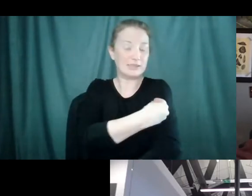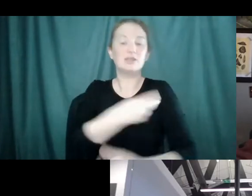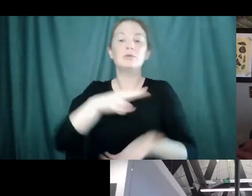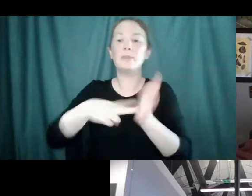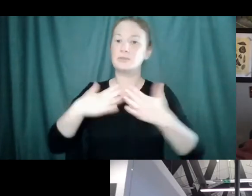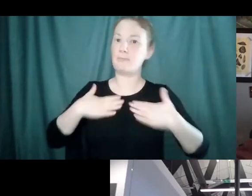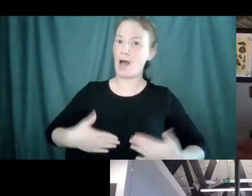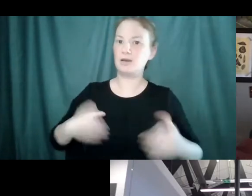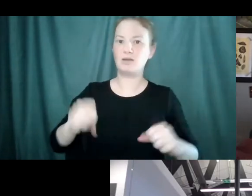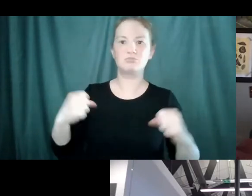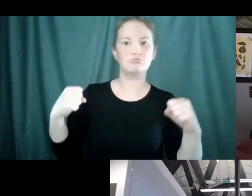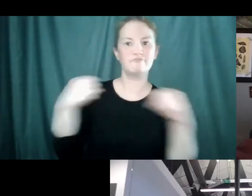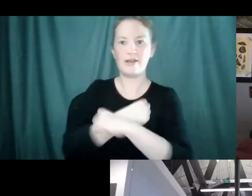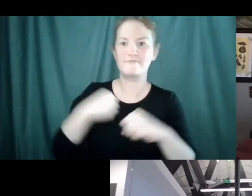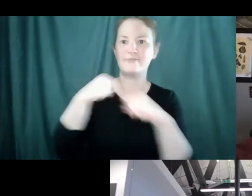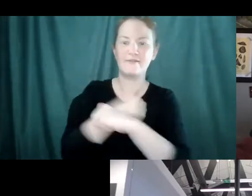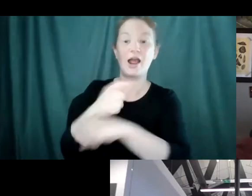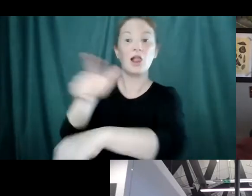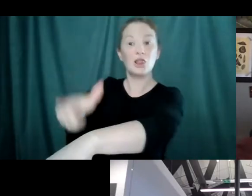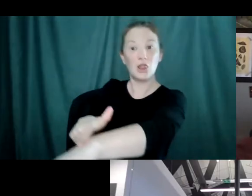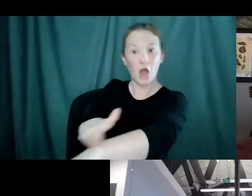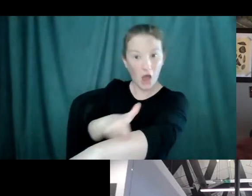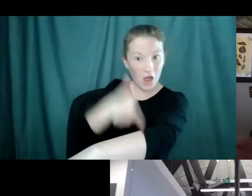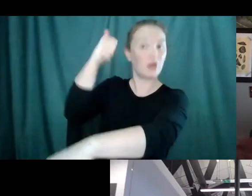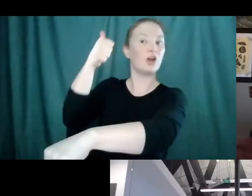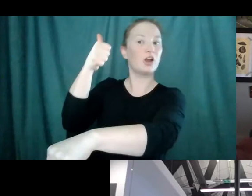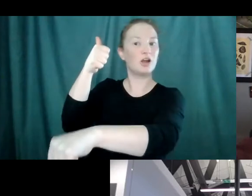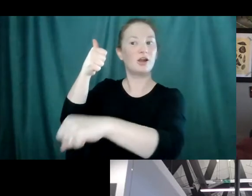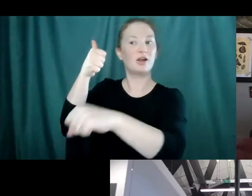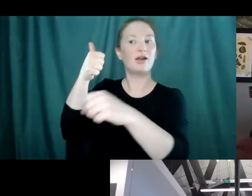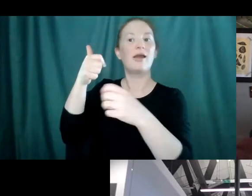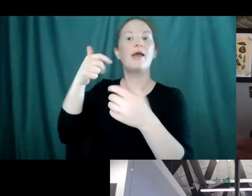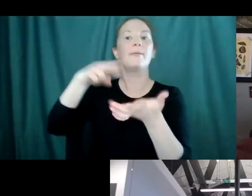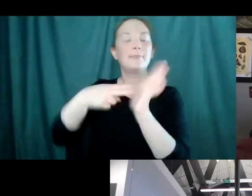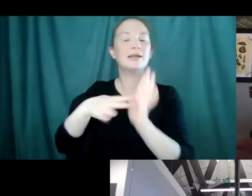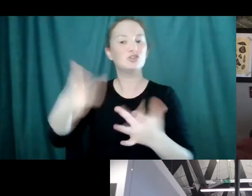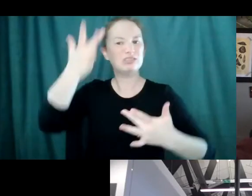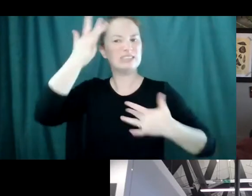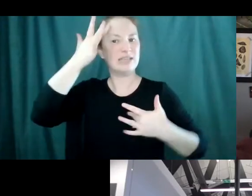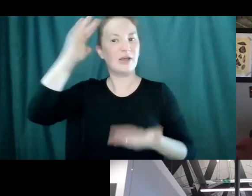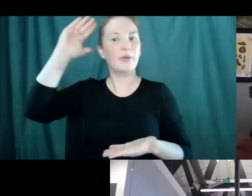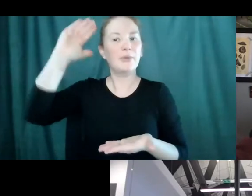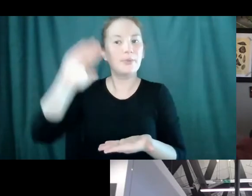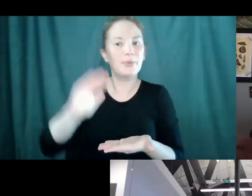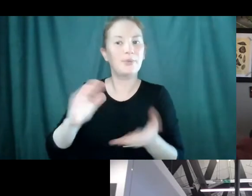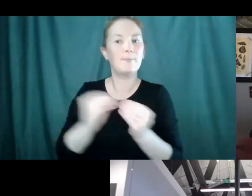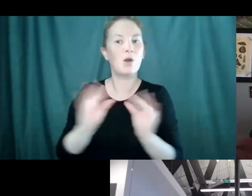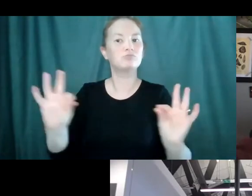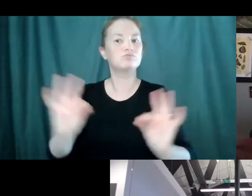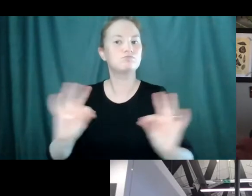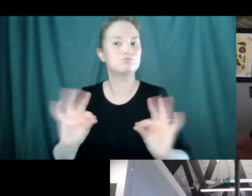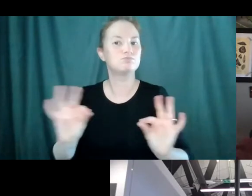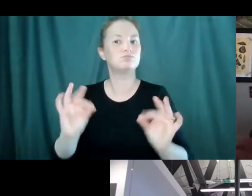And if you get sick, it tends to be milder and you recover faster. So it's, it's definitely a benefit,